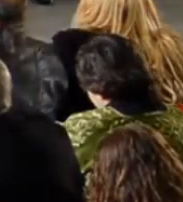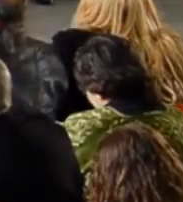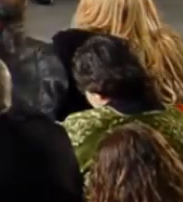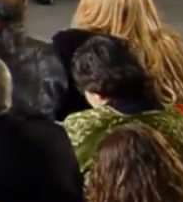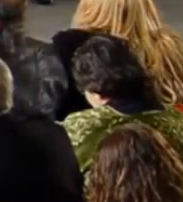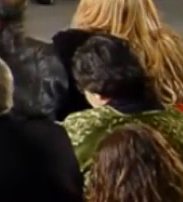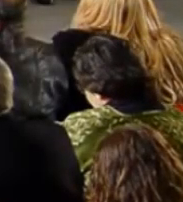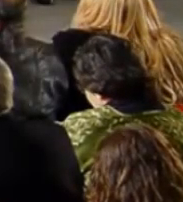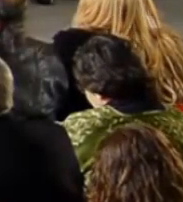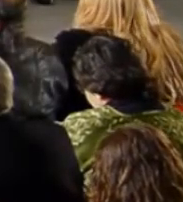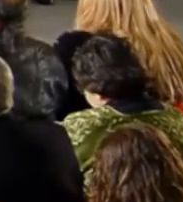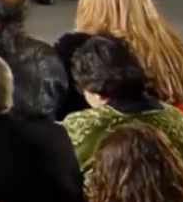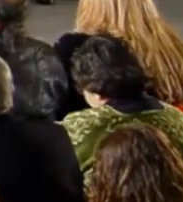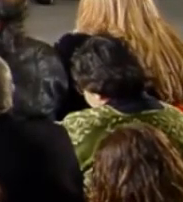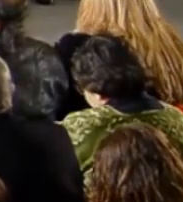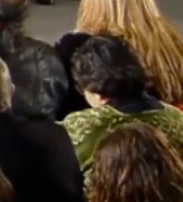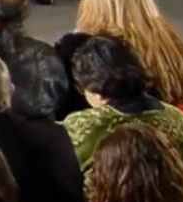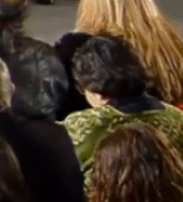Okay,